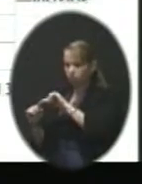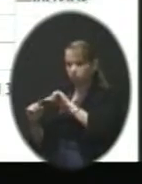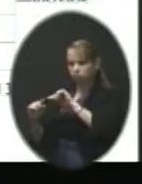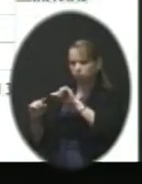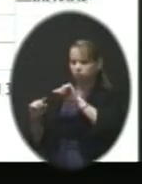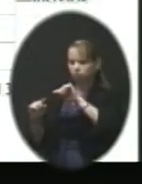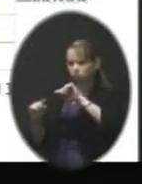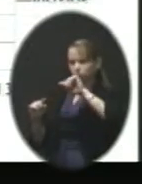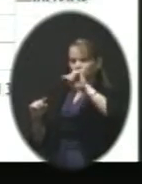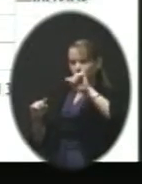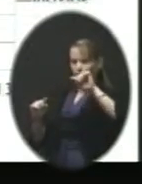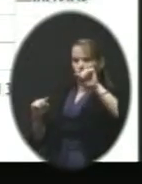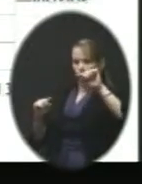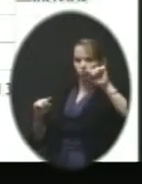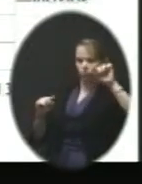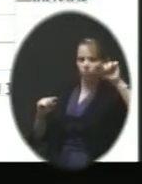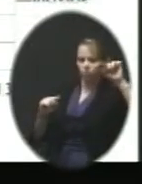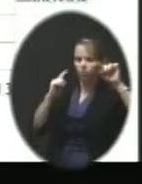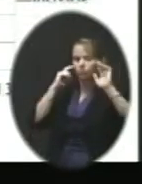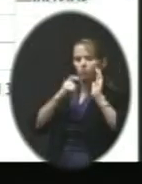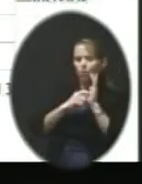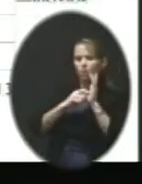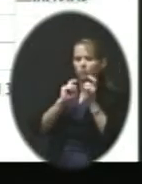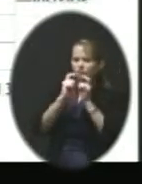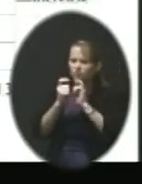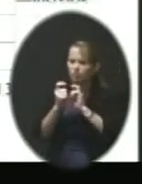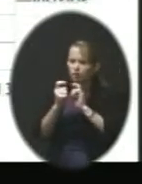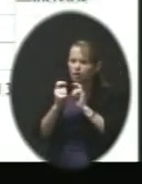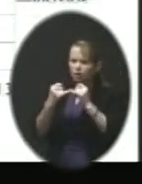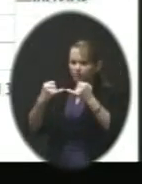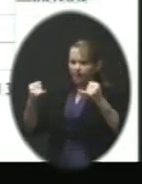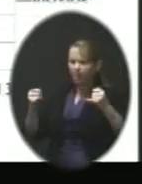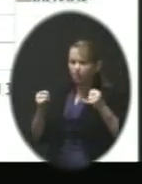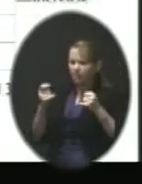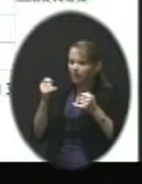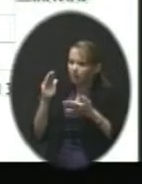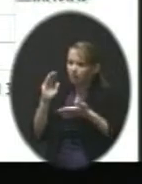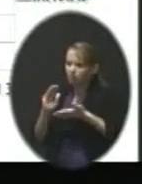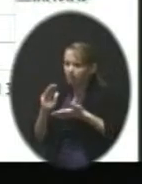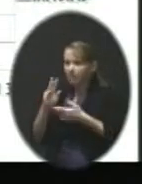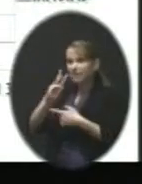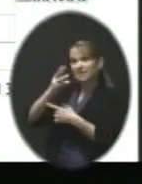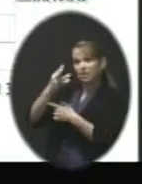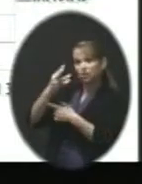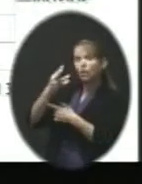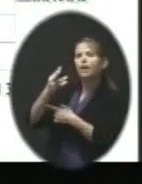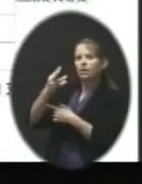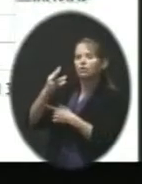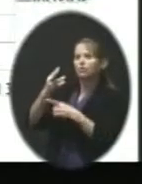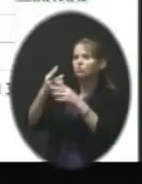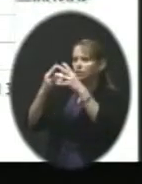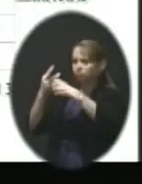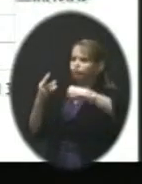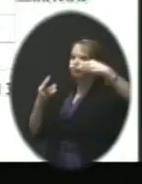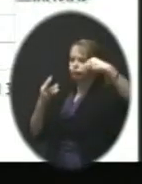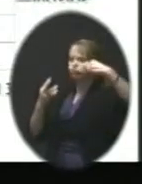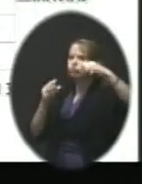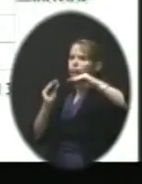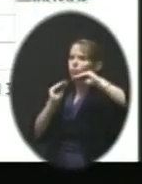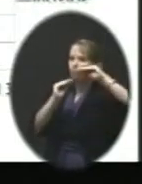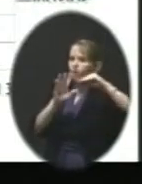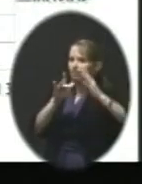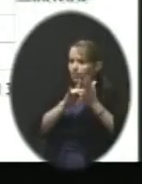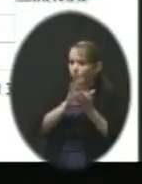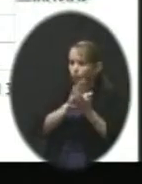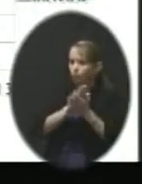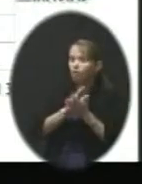reconfiguration, there was a little bit of a drop because remember we pulled those sixth graders out for one of the many reasons was to provide